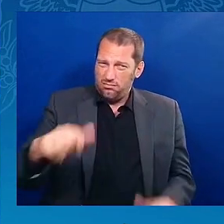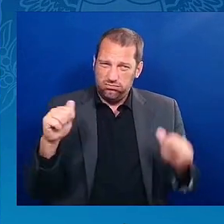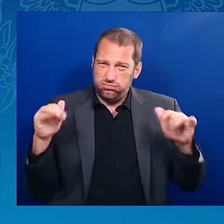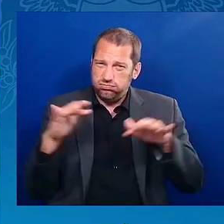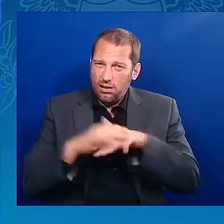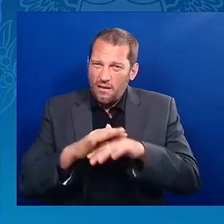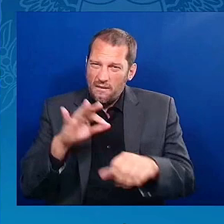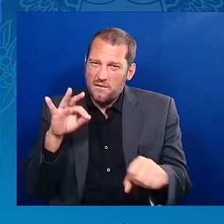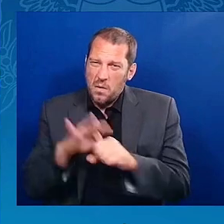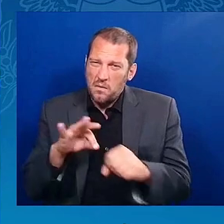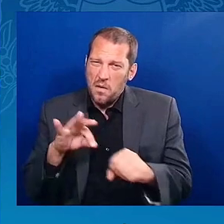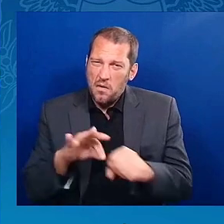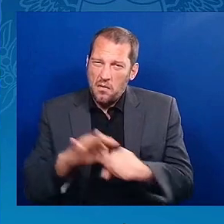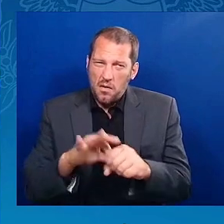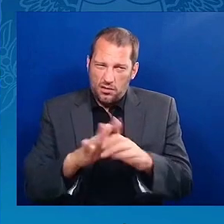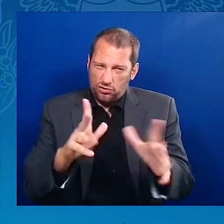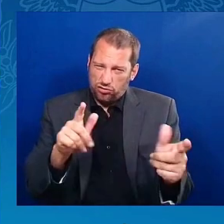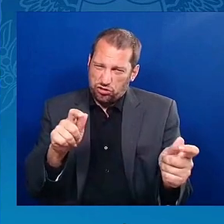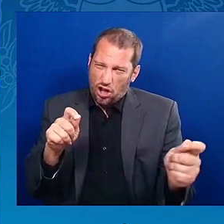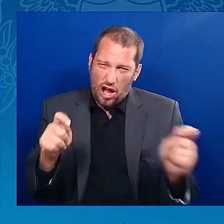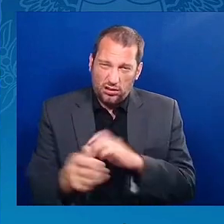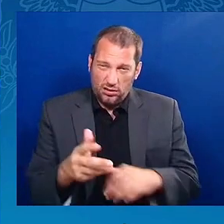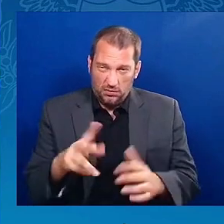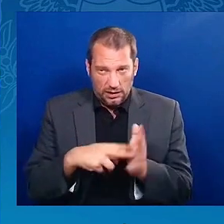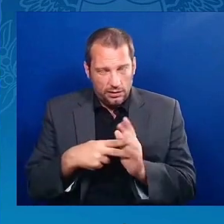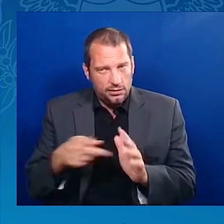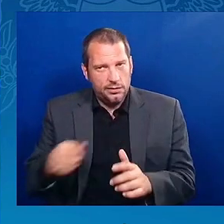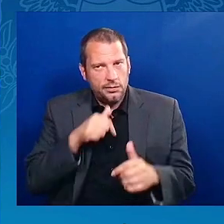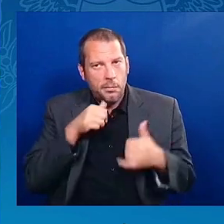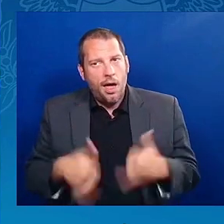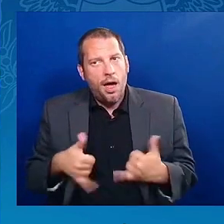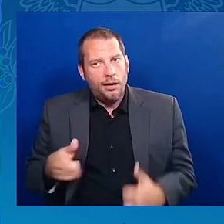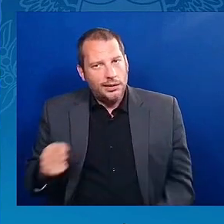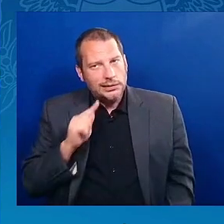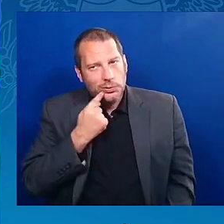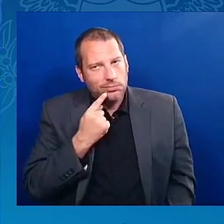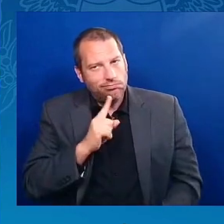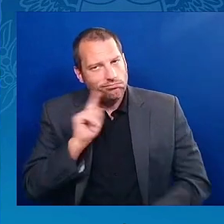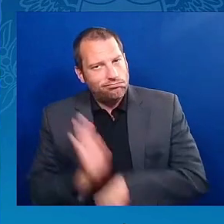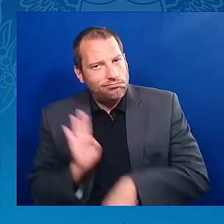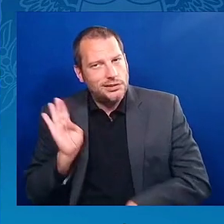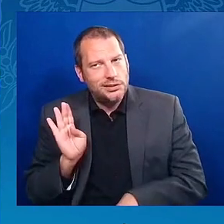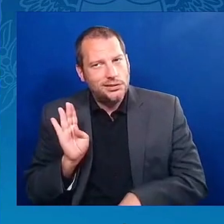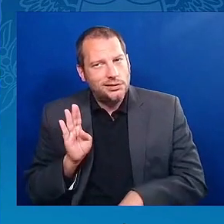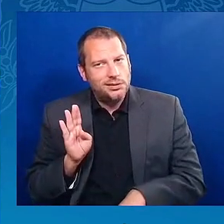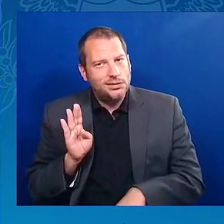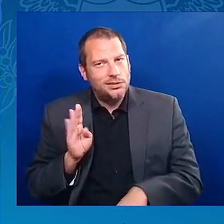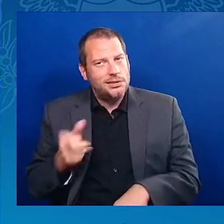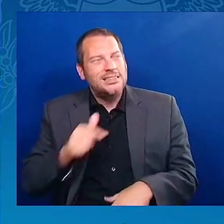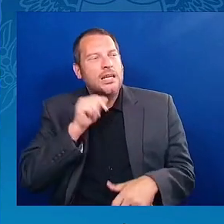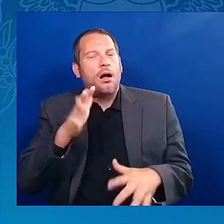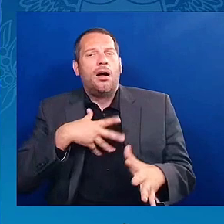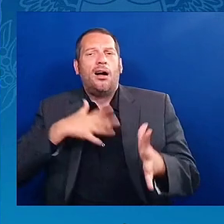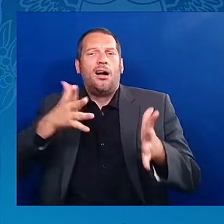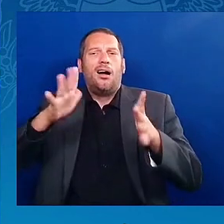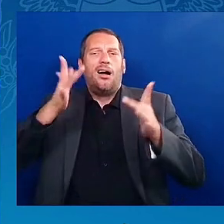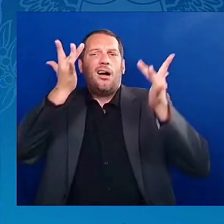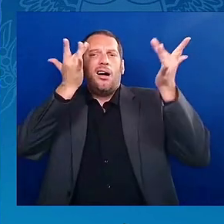not academic for them. It's a lived experience. And so I say to the young leaders, then, with that point,